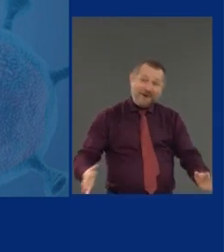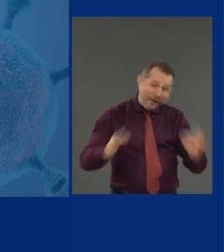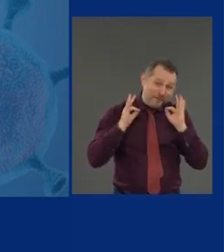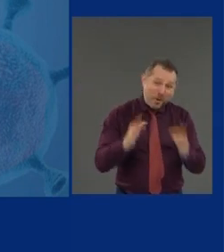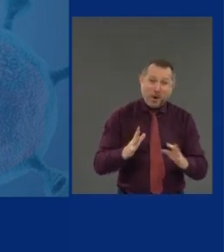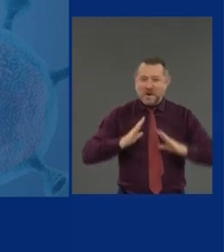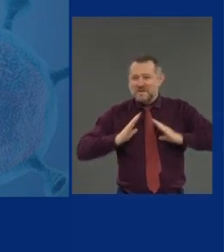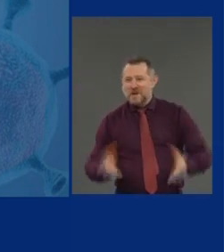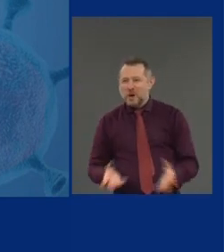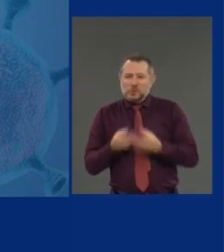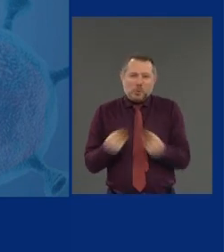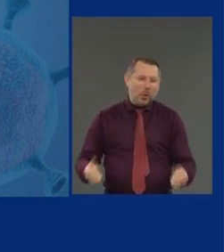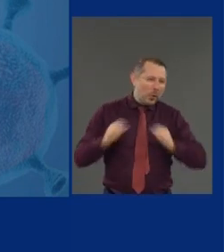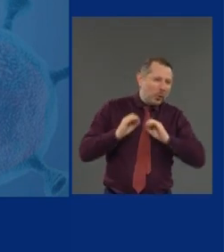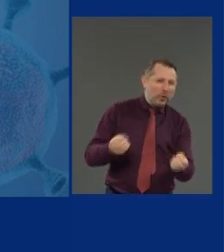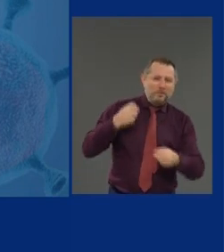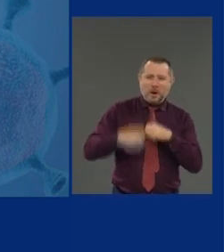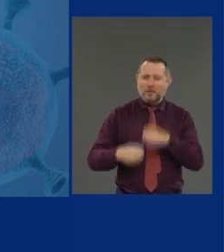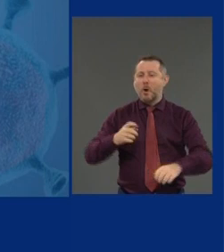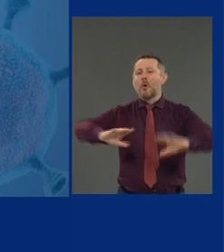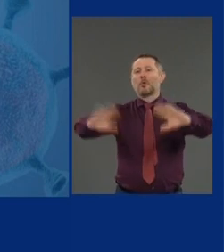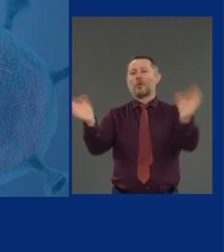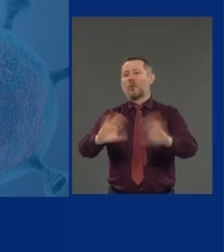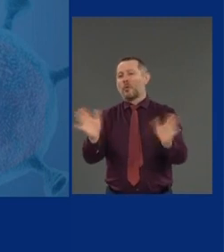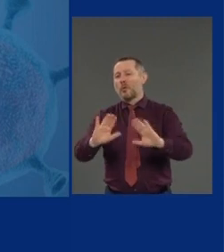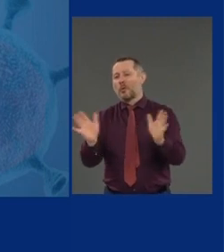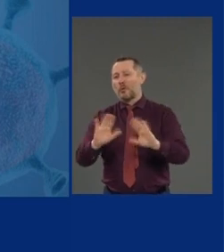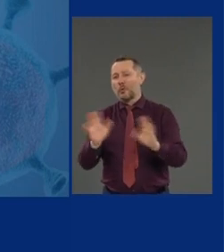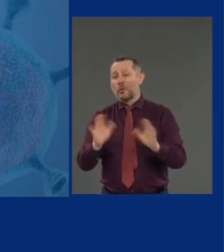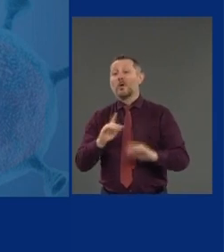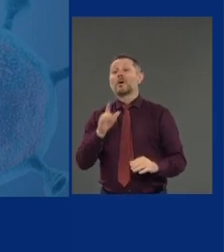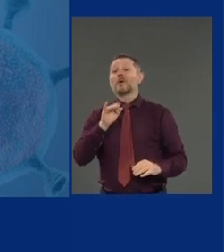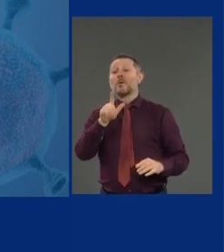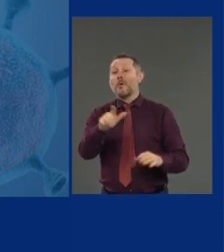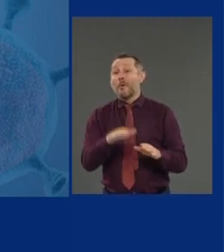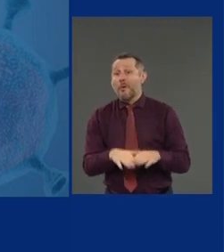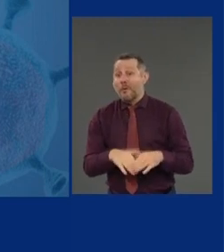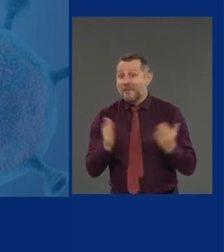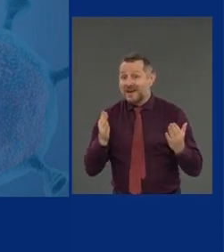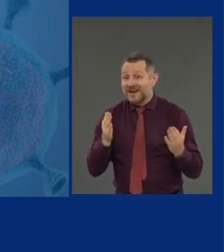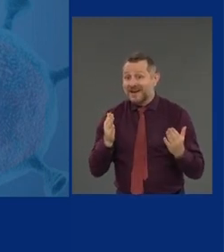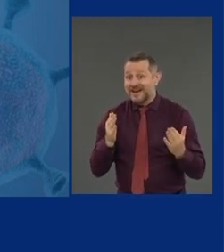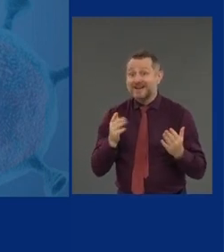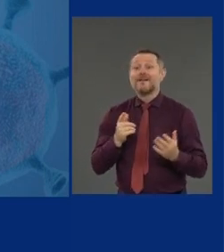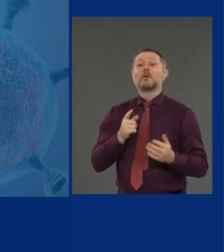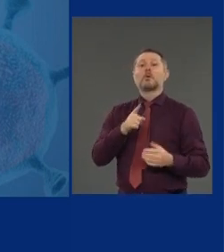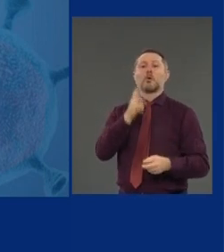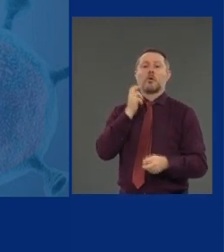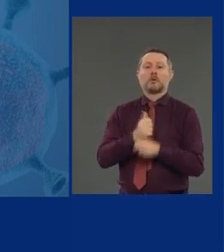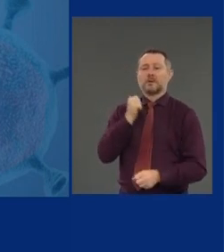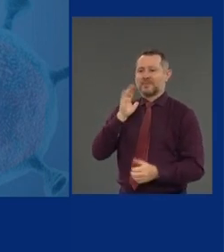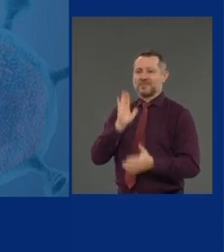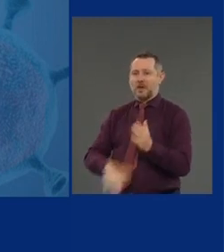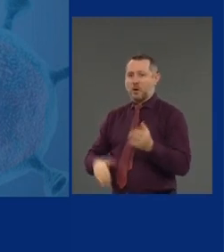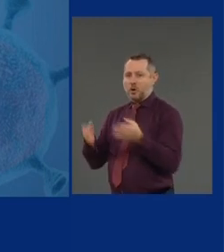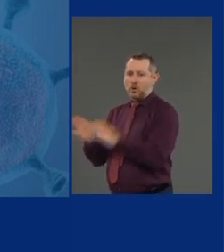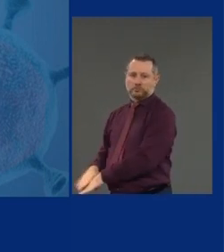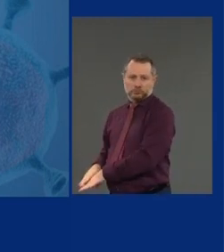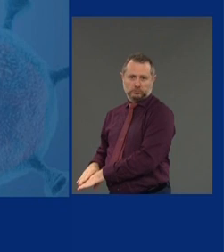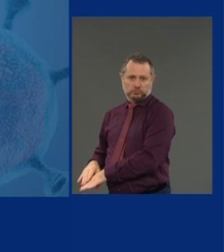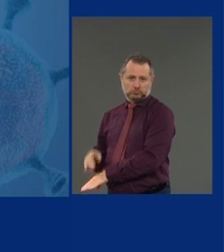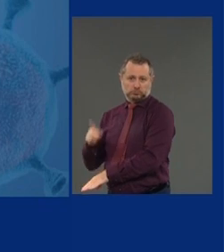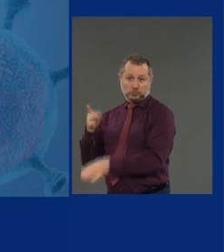Reopening is actually much harder than closing. Closing was abrupt and disruptive,